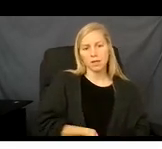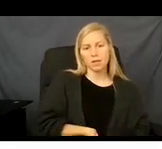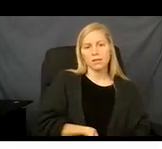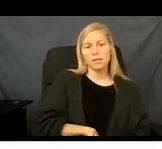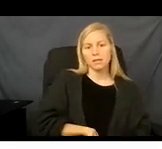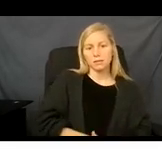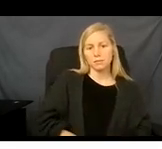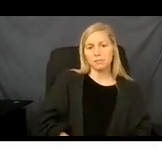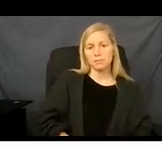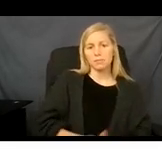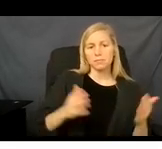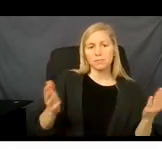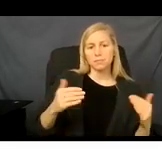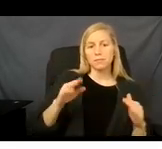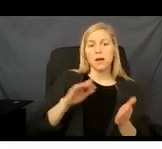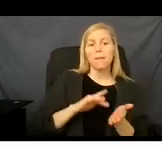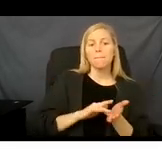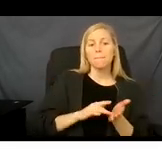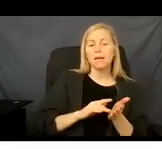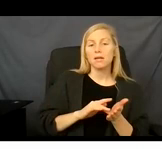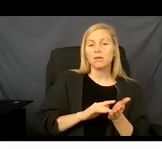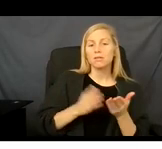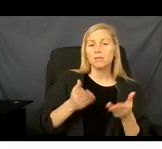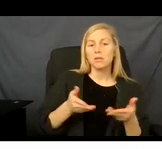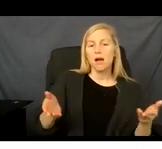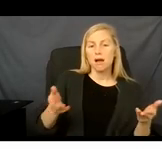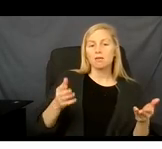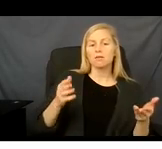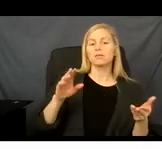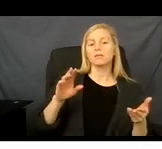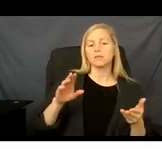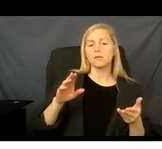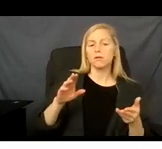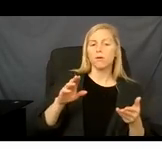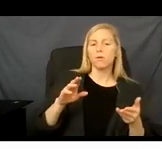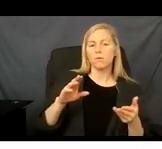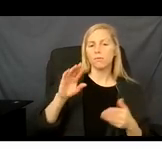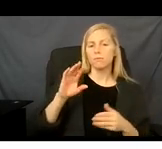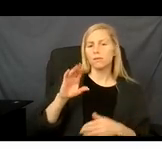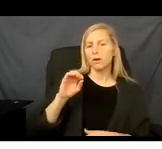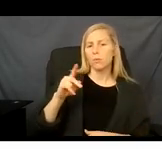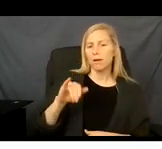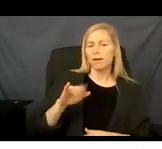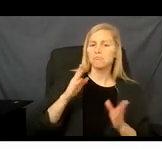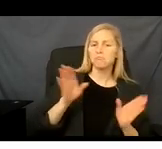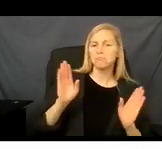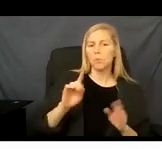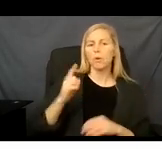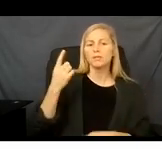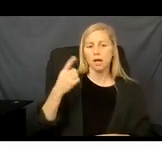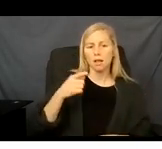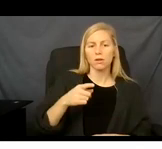Then for medical supplies, your co-pay generally is $1. And by medical supplies, we mean